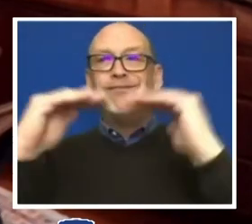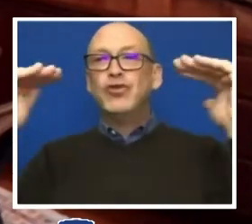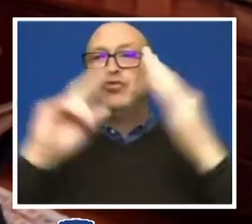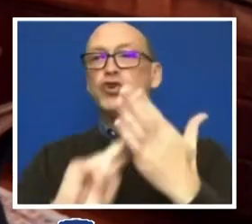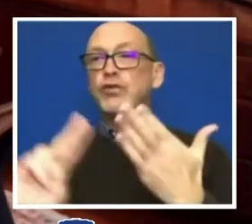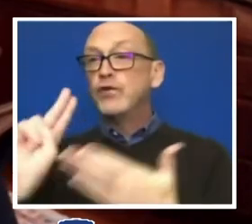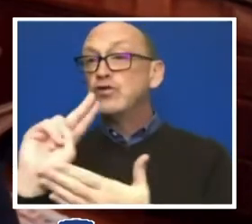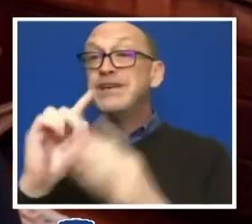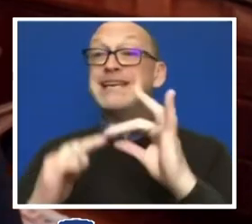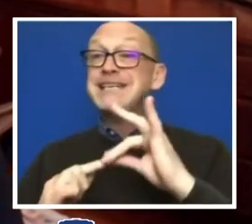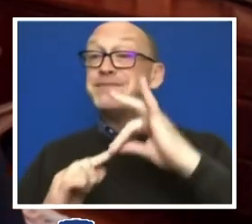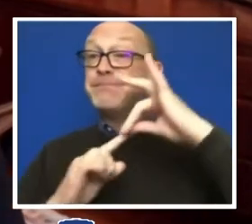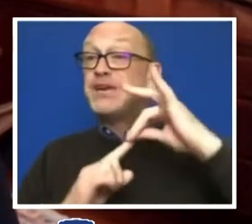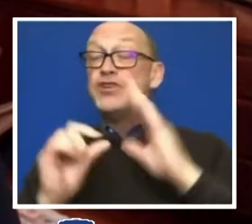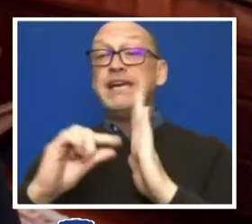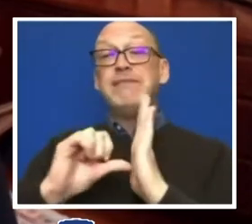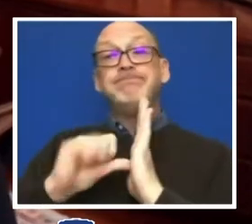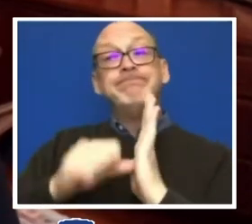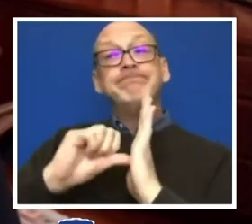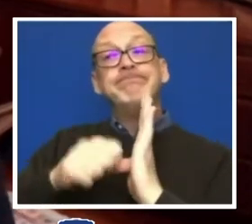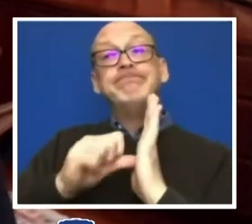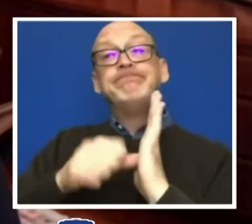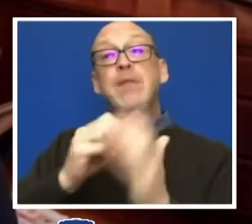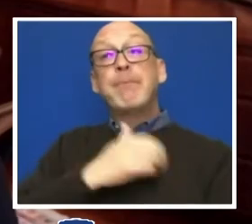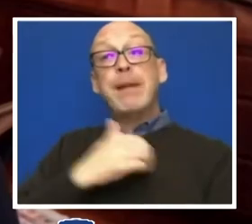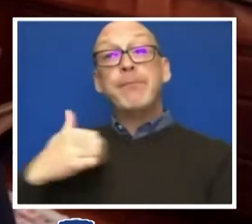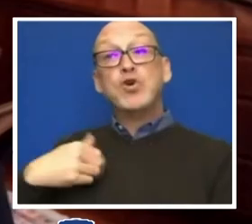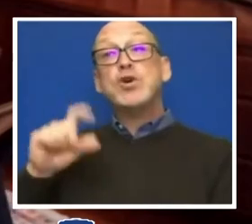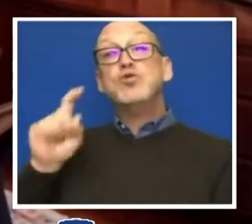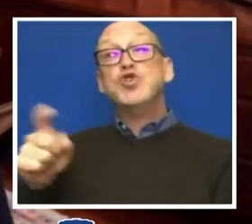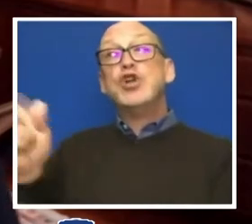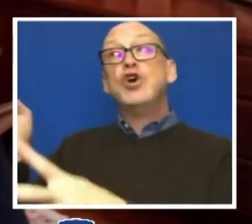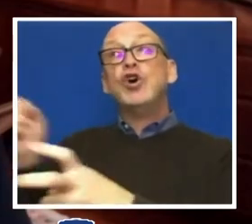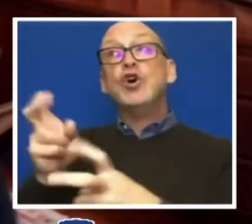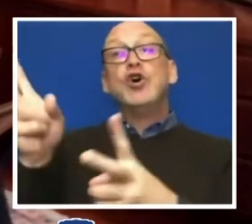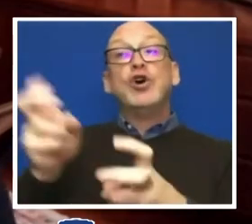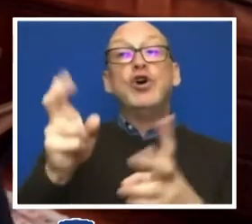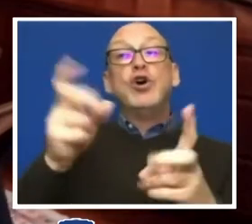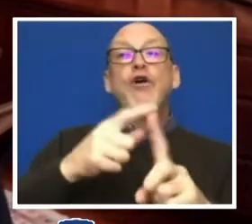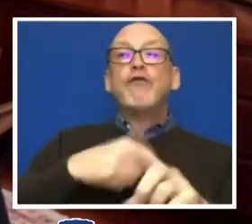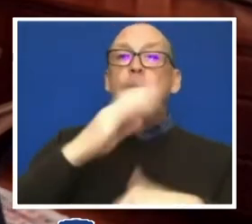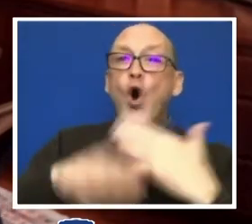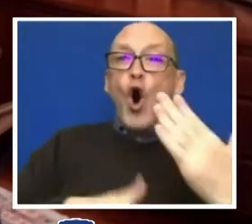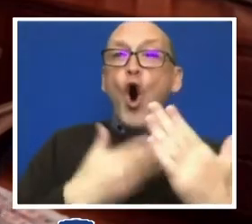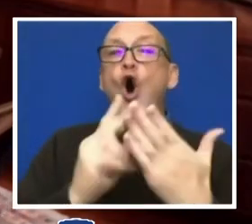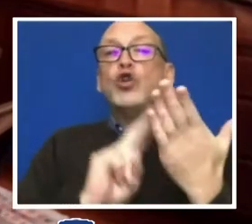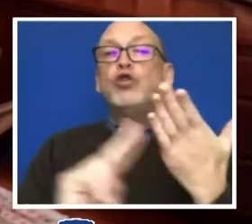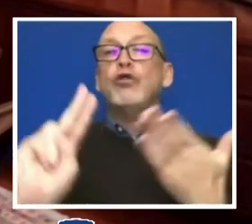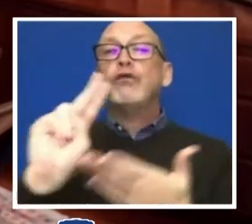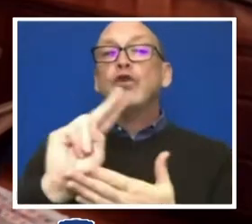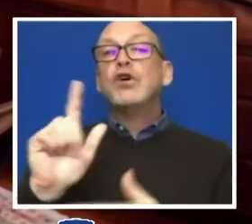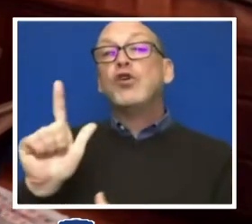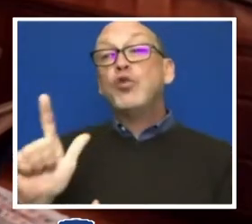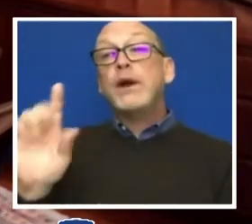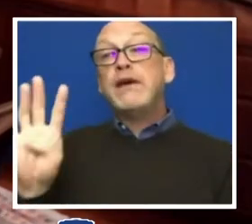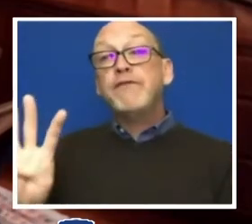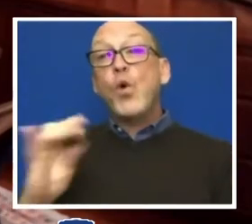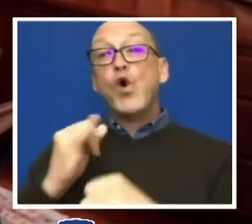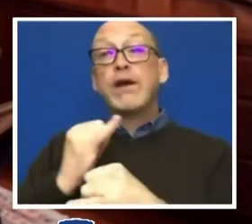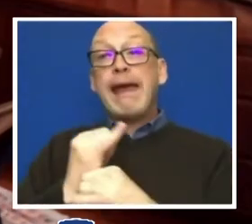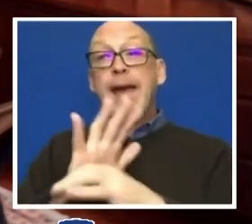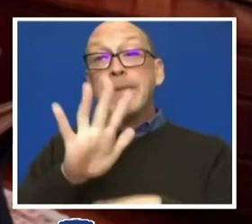especially emphasizing that membership should draw from across the university's 24 campuses.